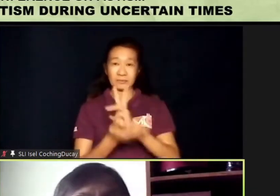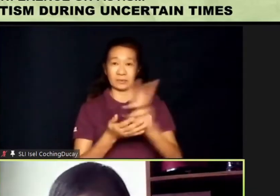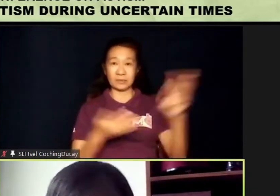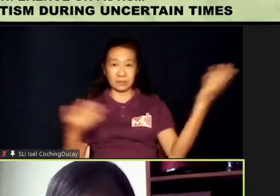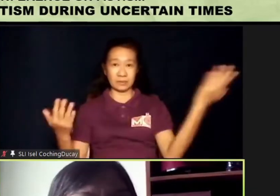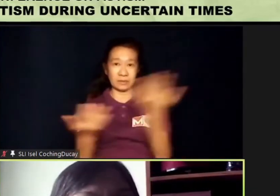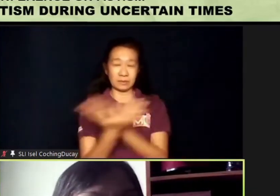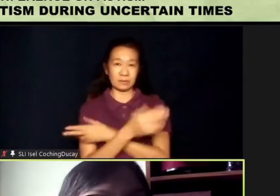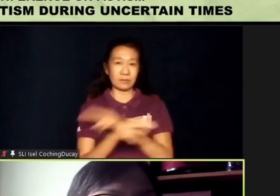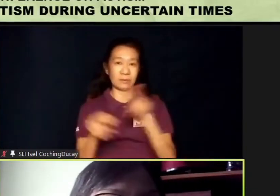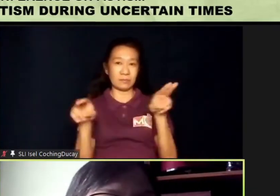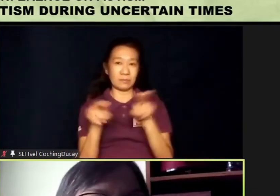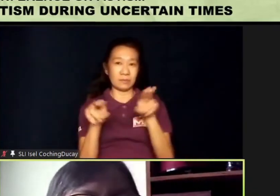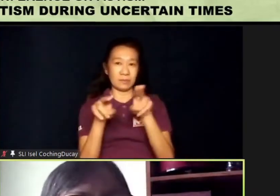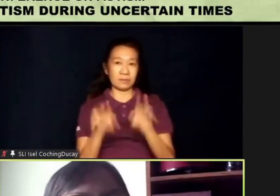normal.